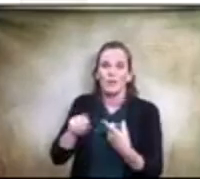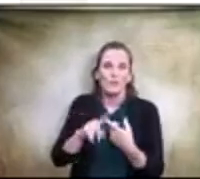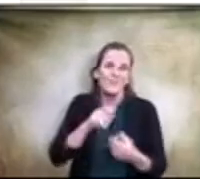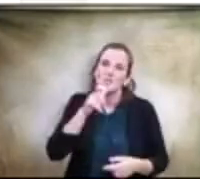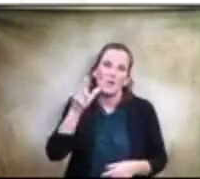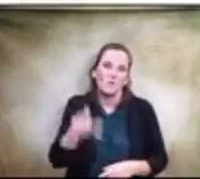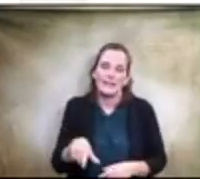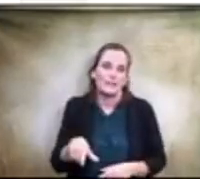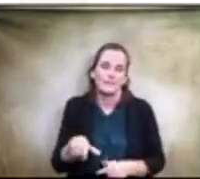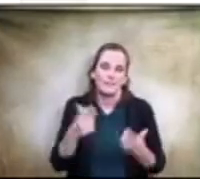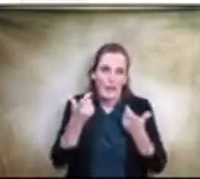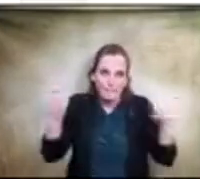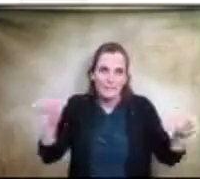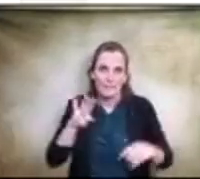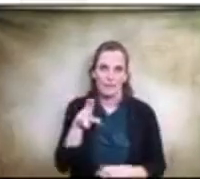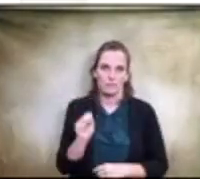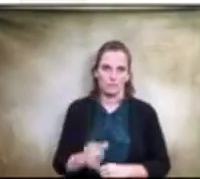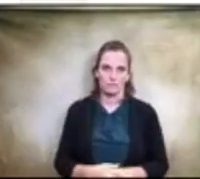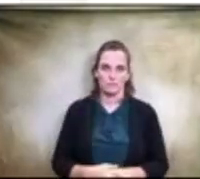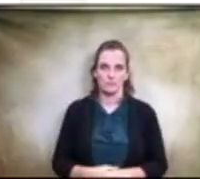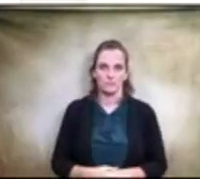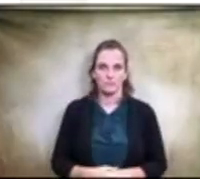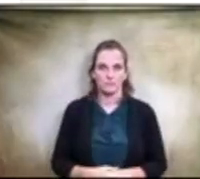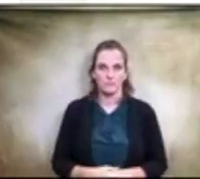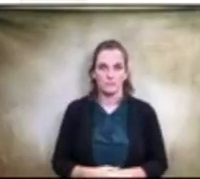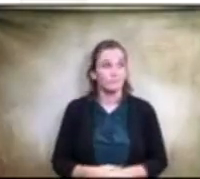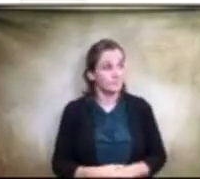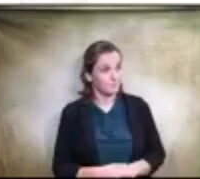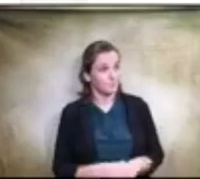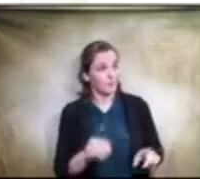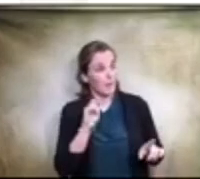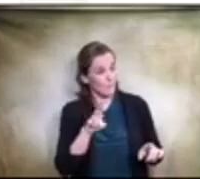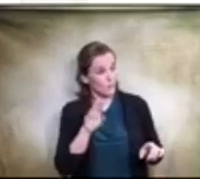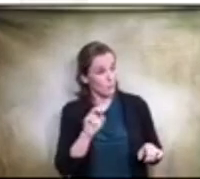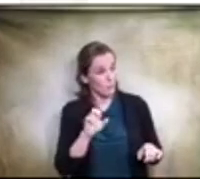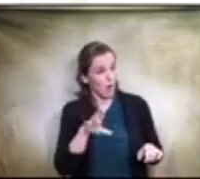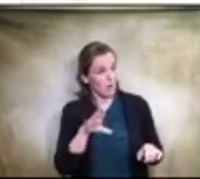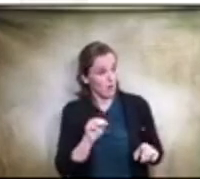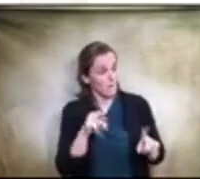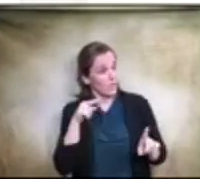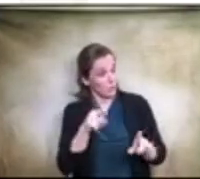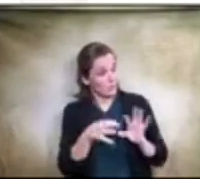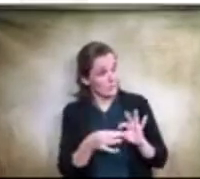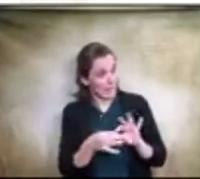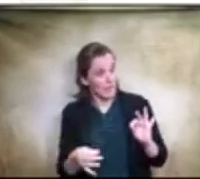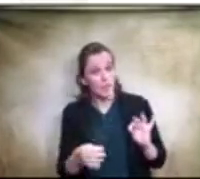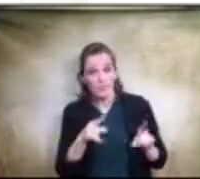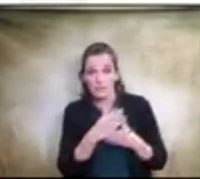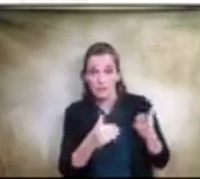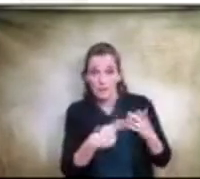a bus okay mr markham you were saying that um some of you felt that we needed